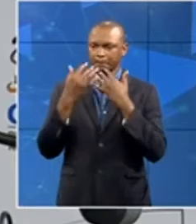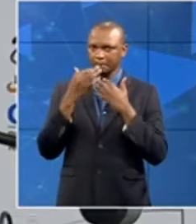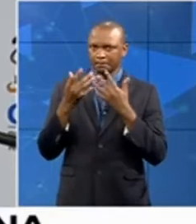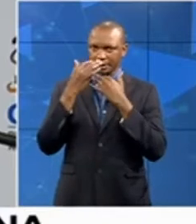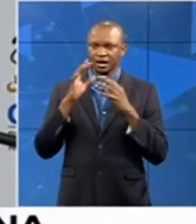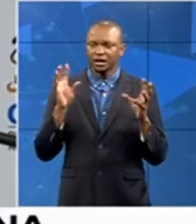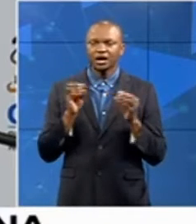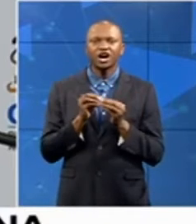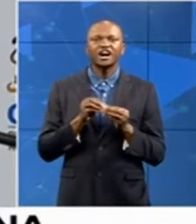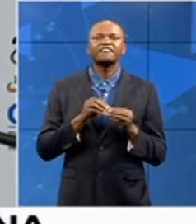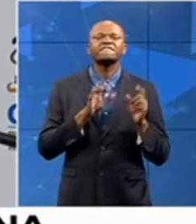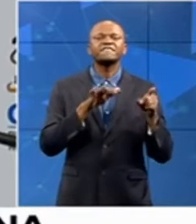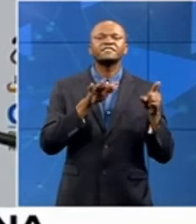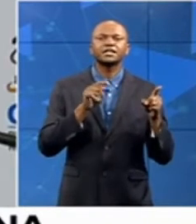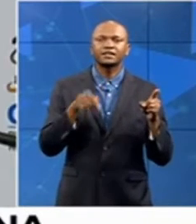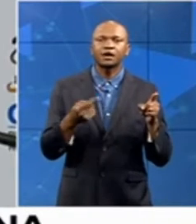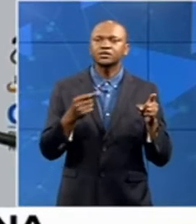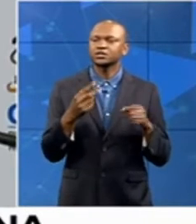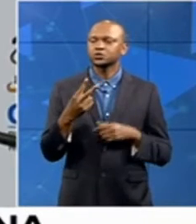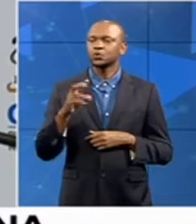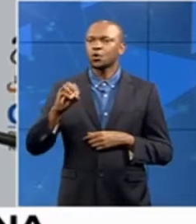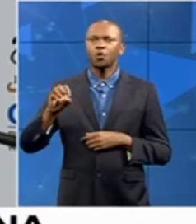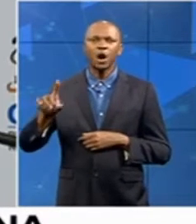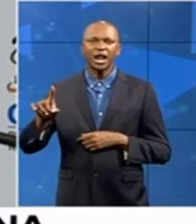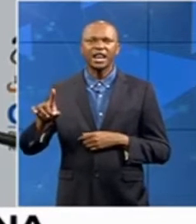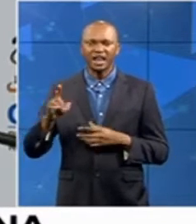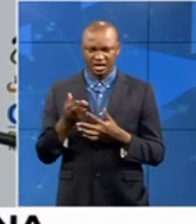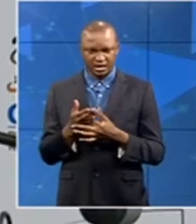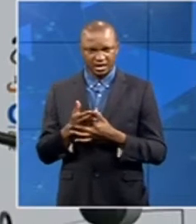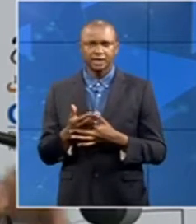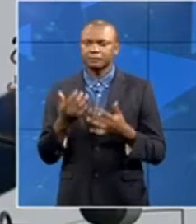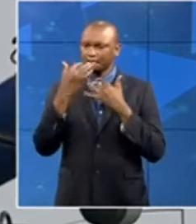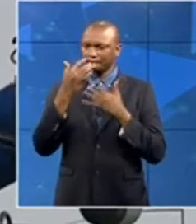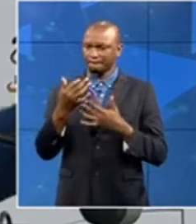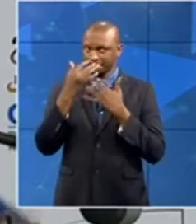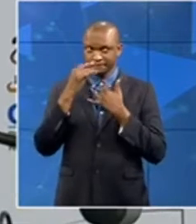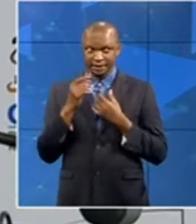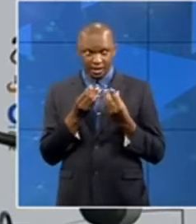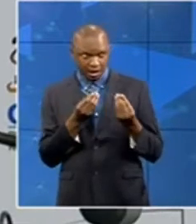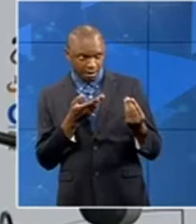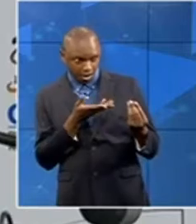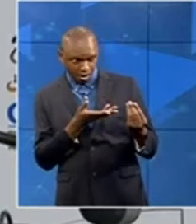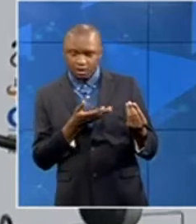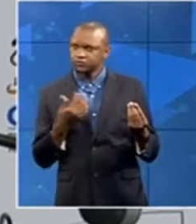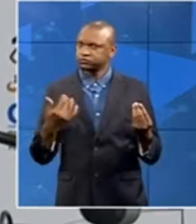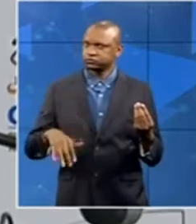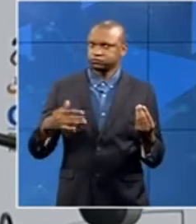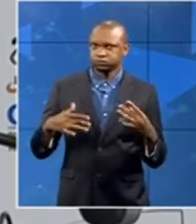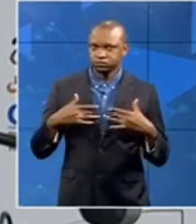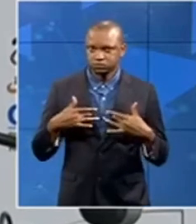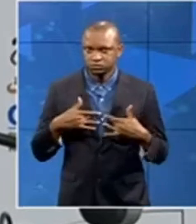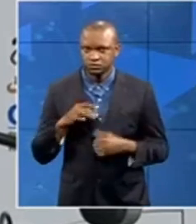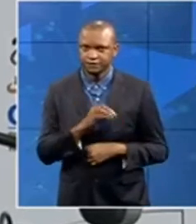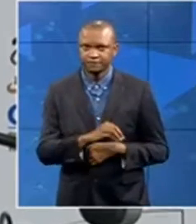291 cases recorded over the seven days is quite something alarming, it's something cause for consent and the pockets that Prof. Melador made references to